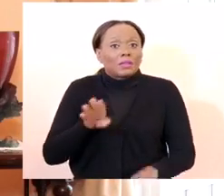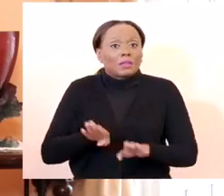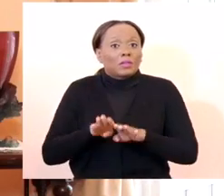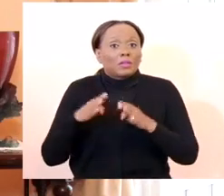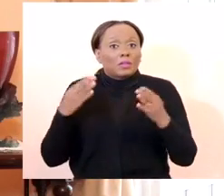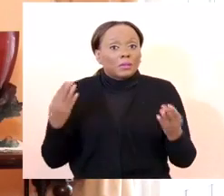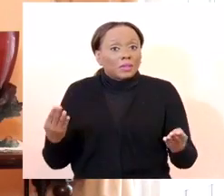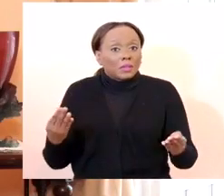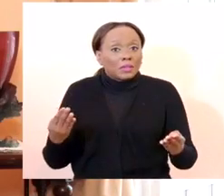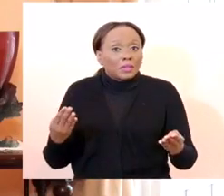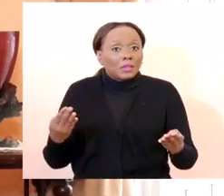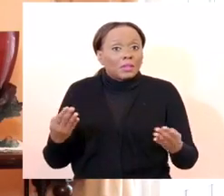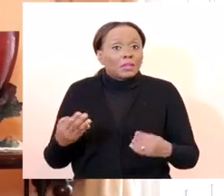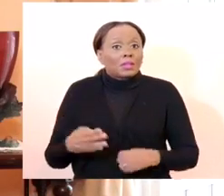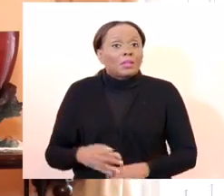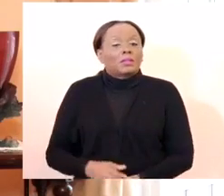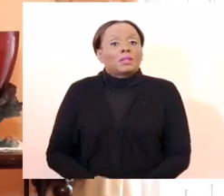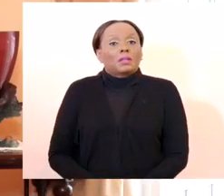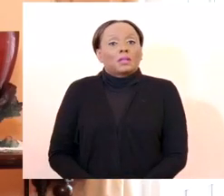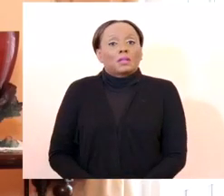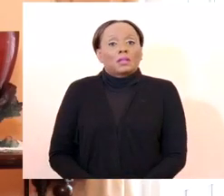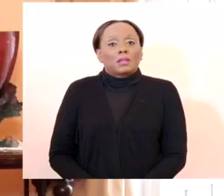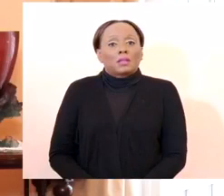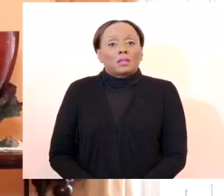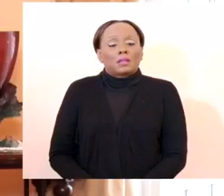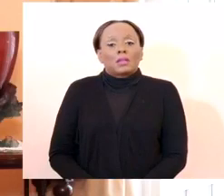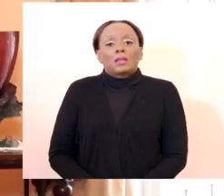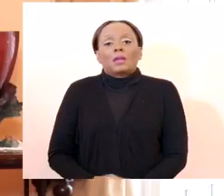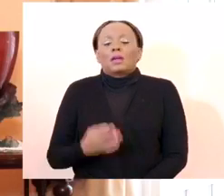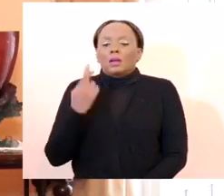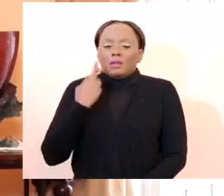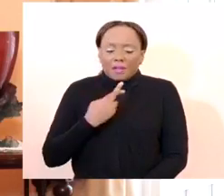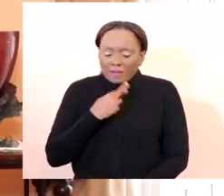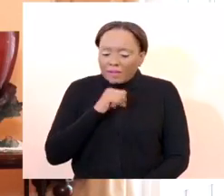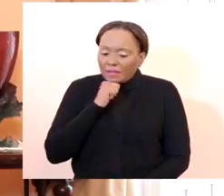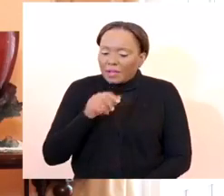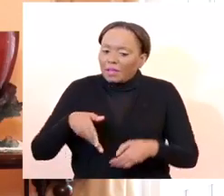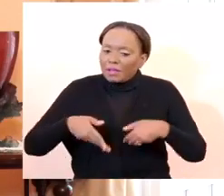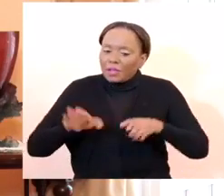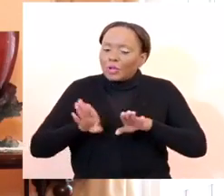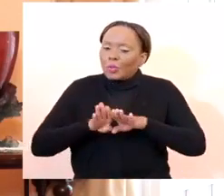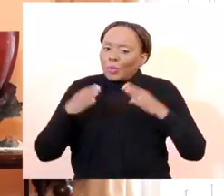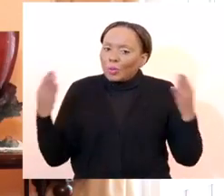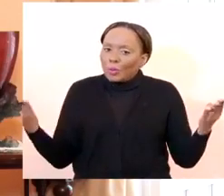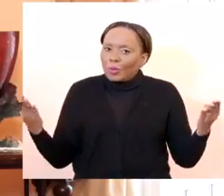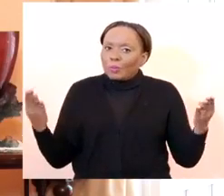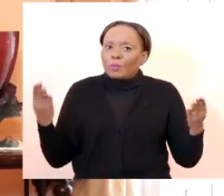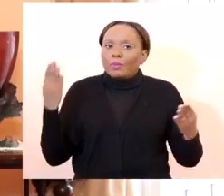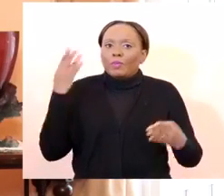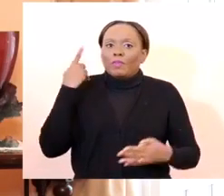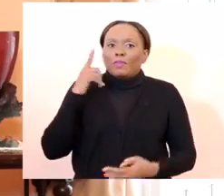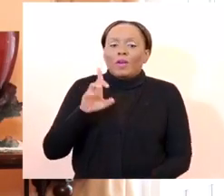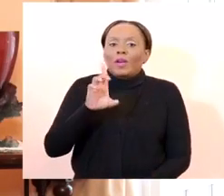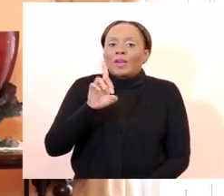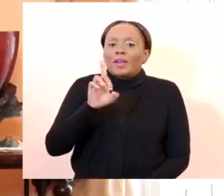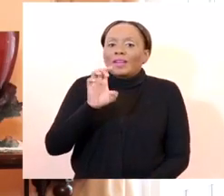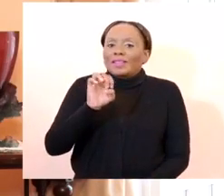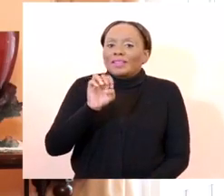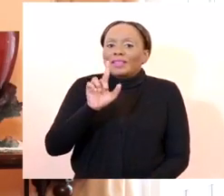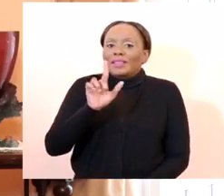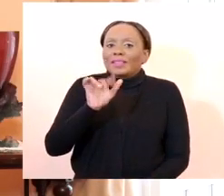Restaurants will not be able to open for delivery, for curbside, for takeaway, for any purpose. However,